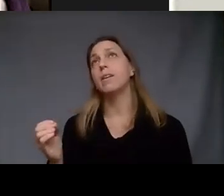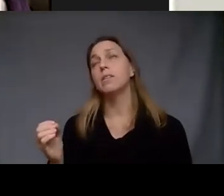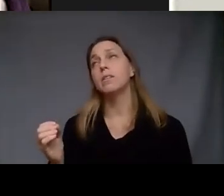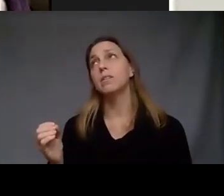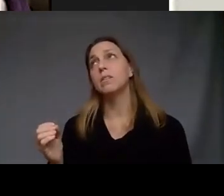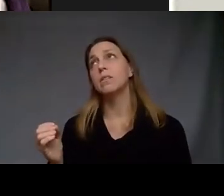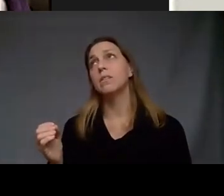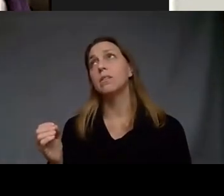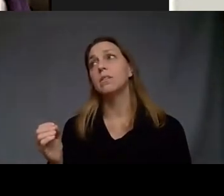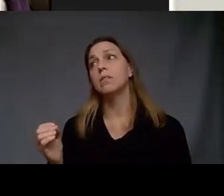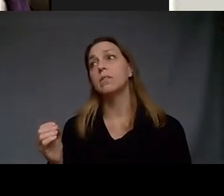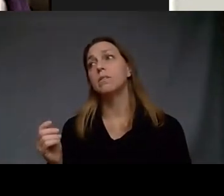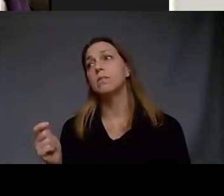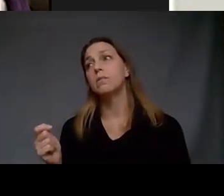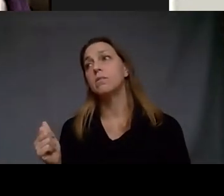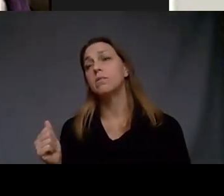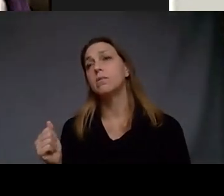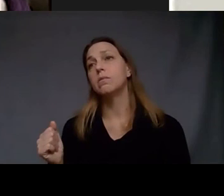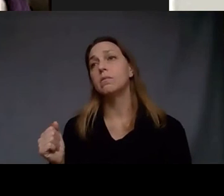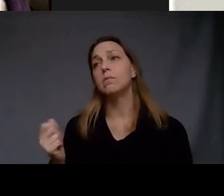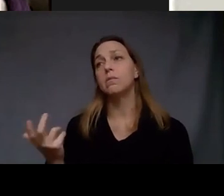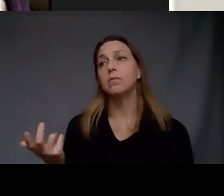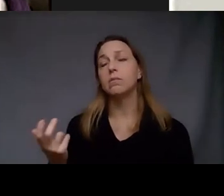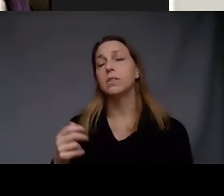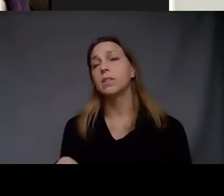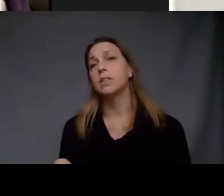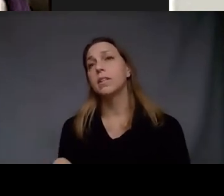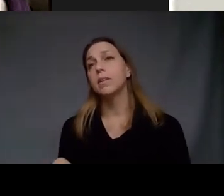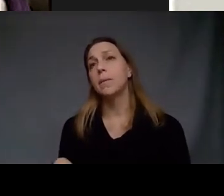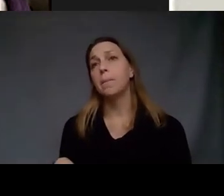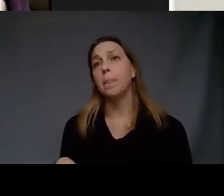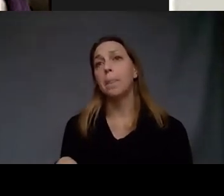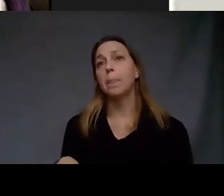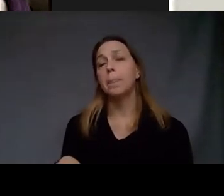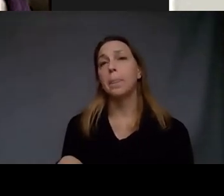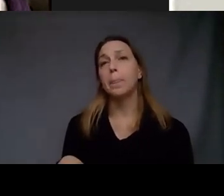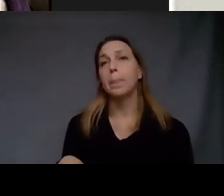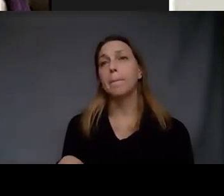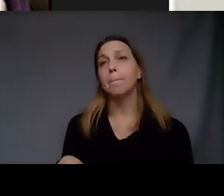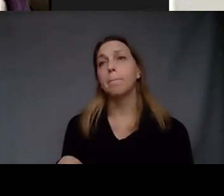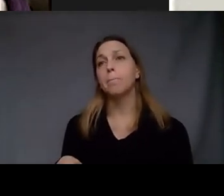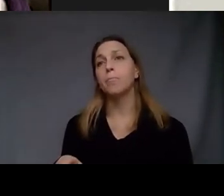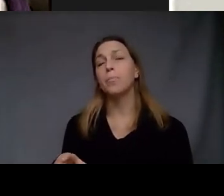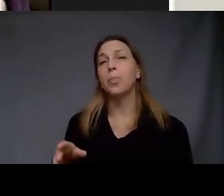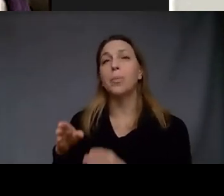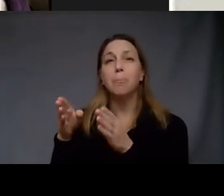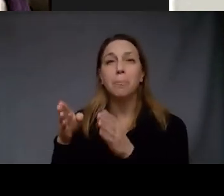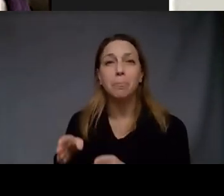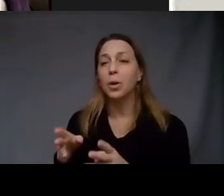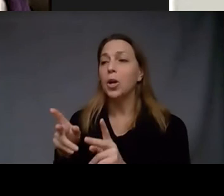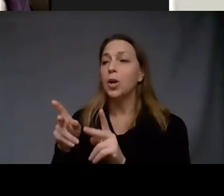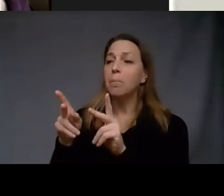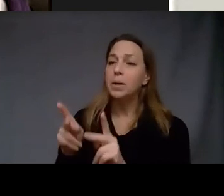it's frequently the figures are alone they're